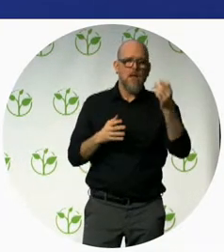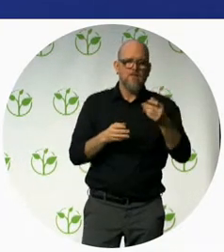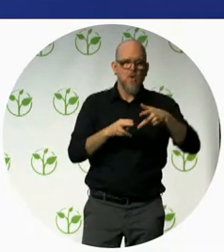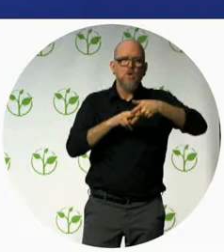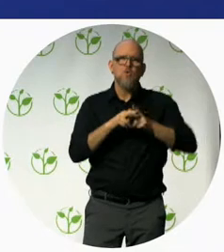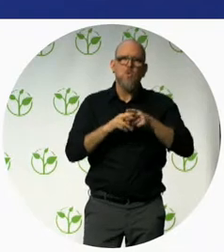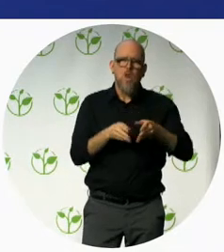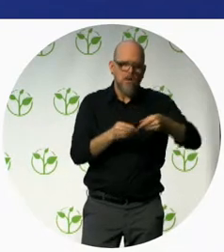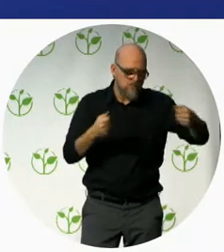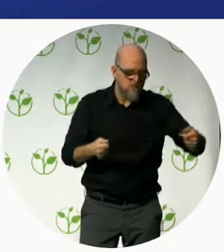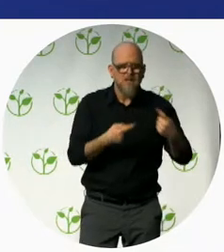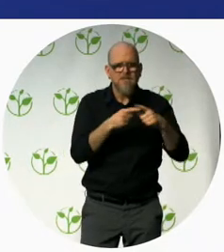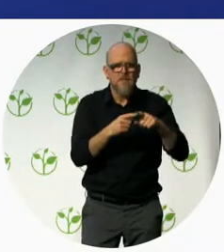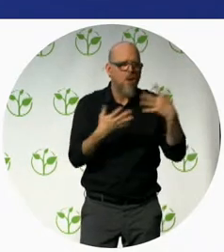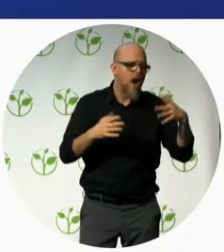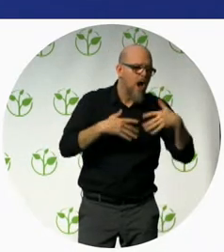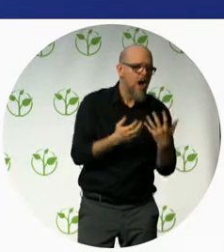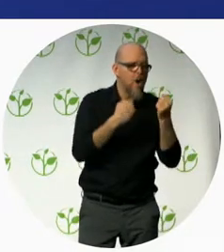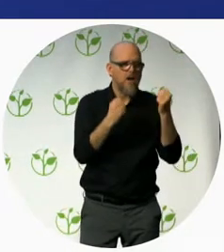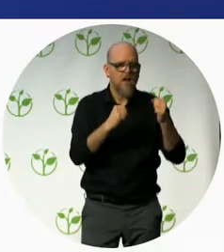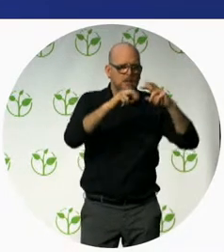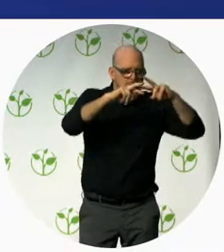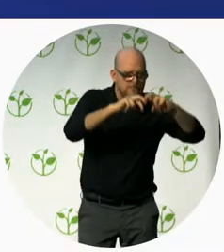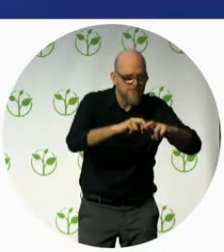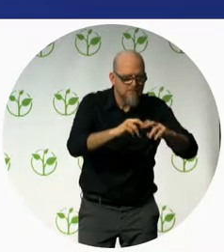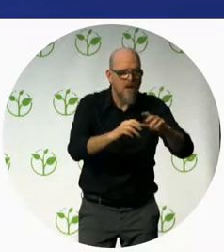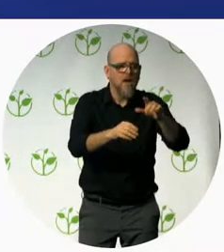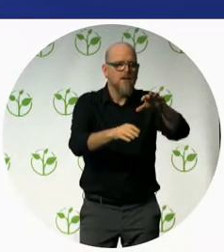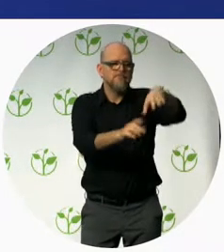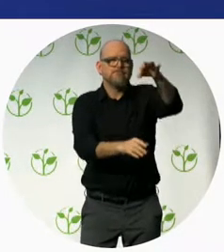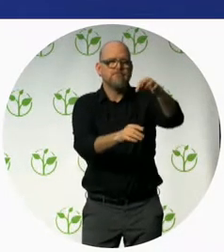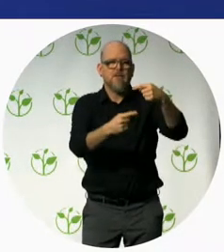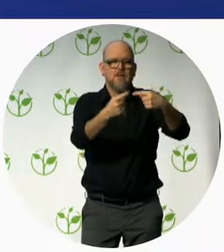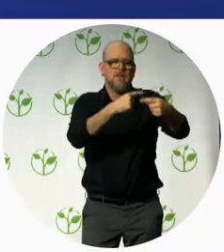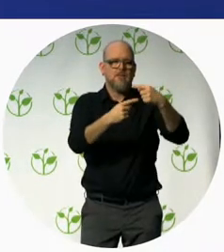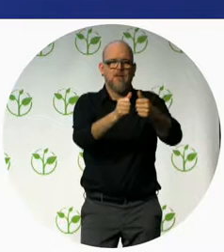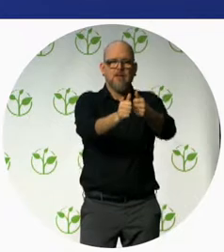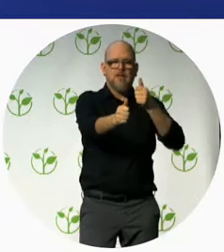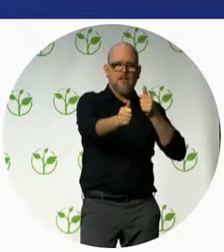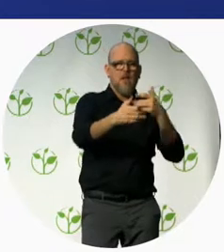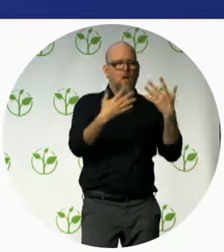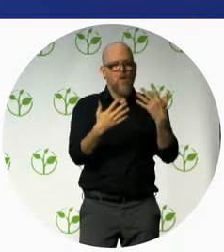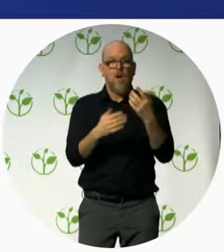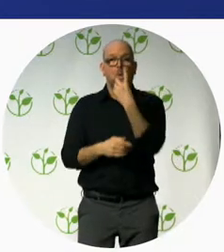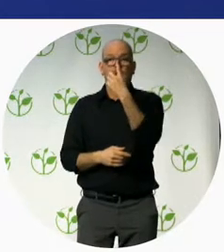about 1,000 training about 3,000